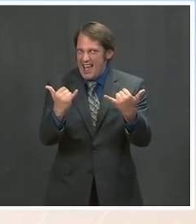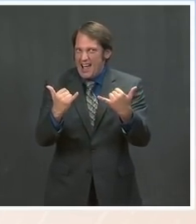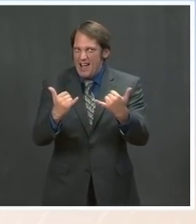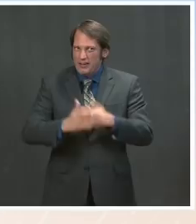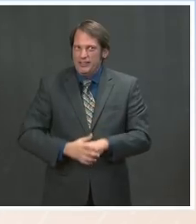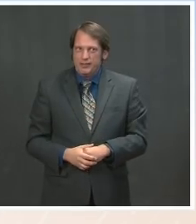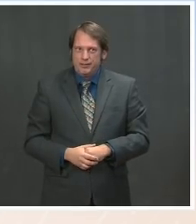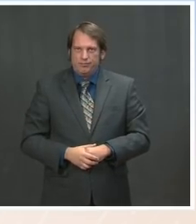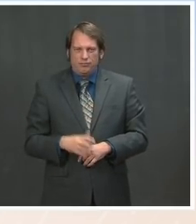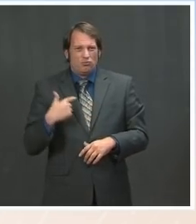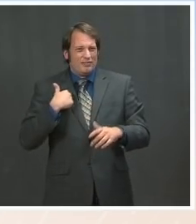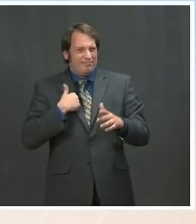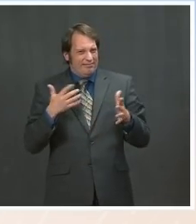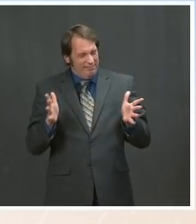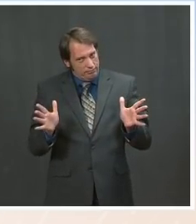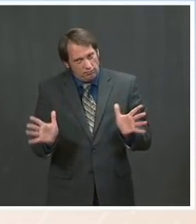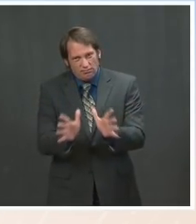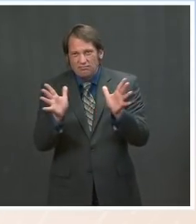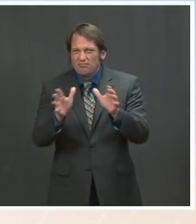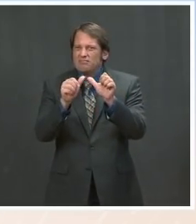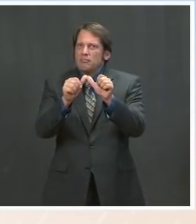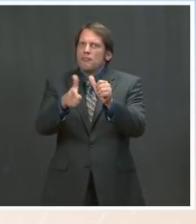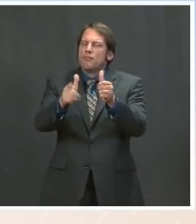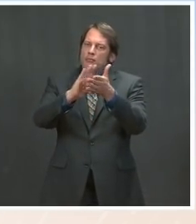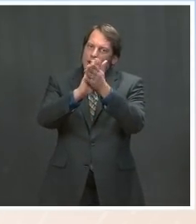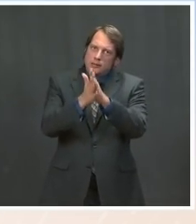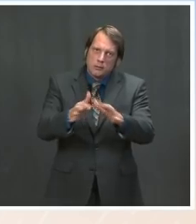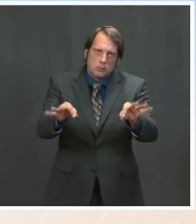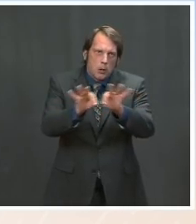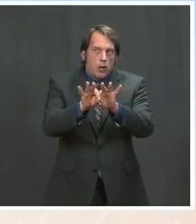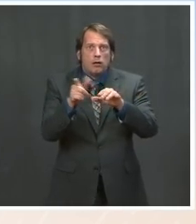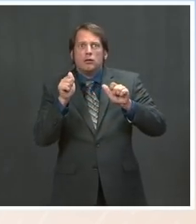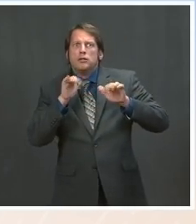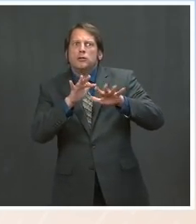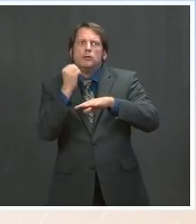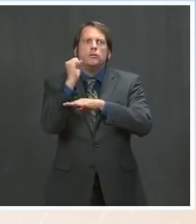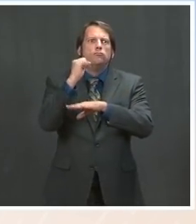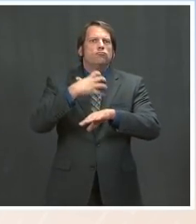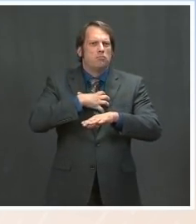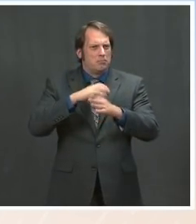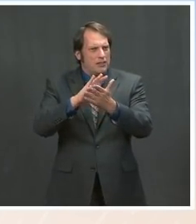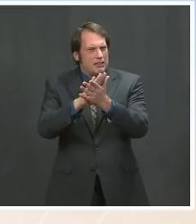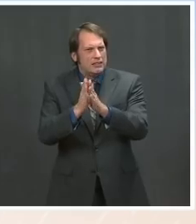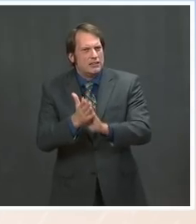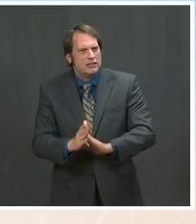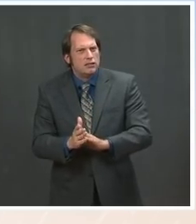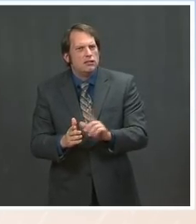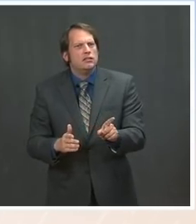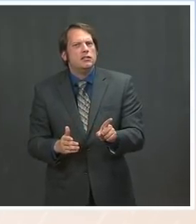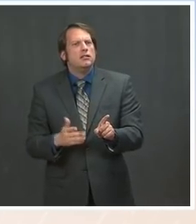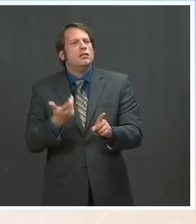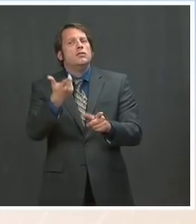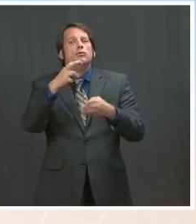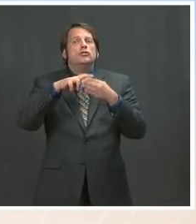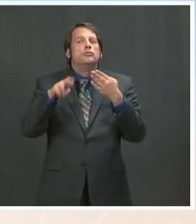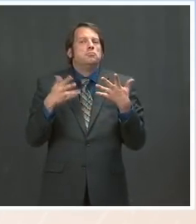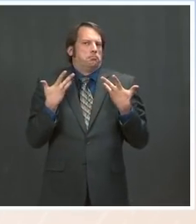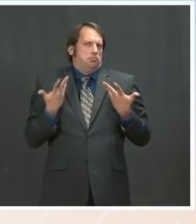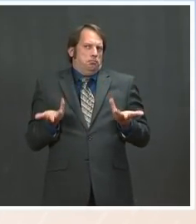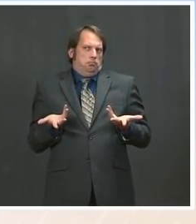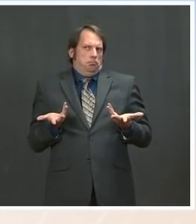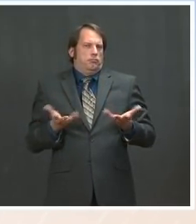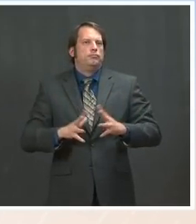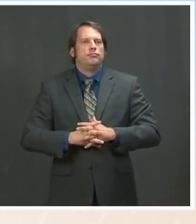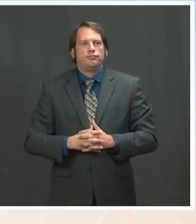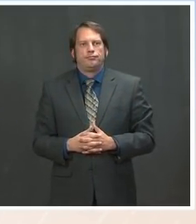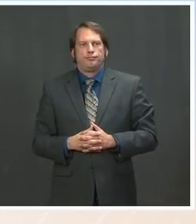encourage peaceful protests, but we're not going to get ahead of the verdict in the trial. The I understand. Is there recommendations about, in terms of the National Guard and deployments? Have